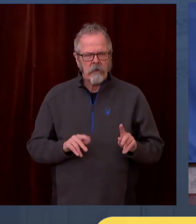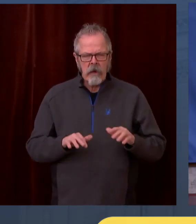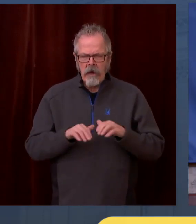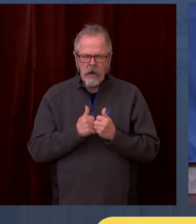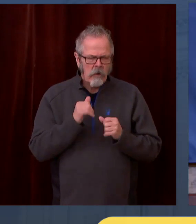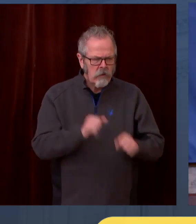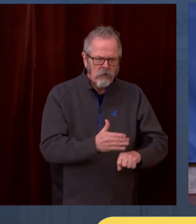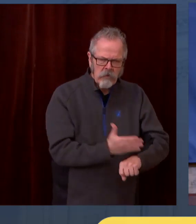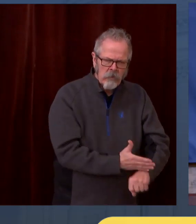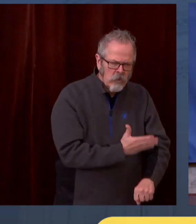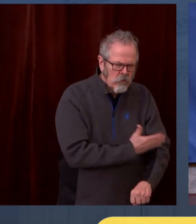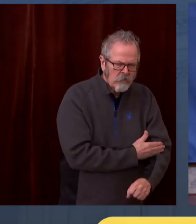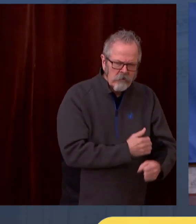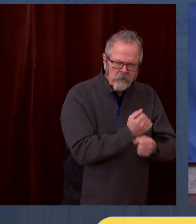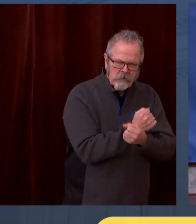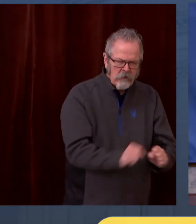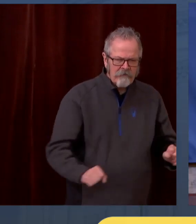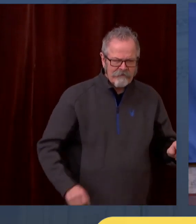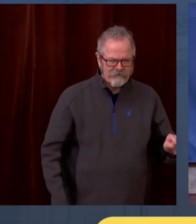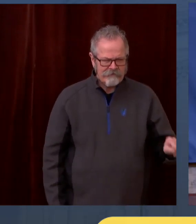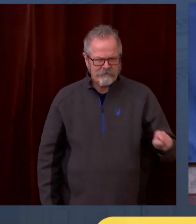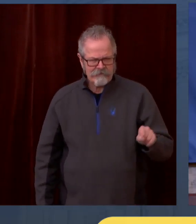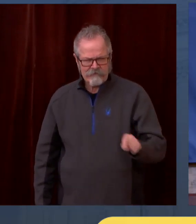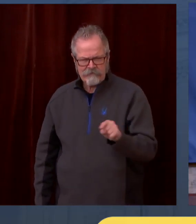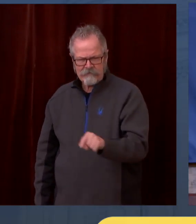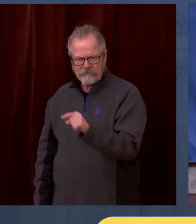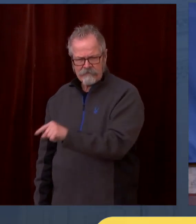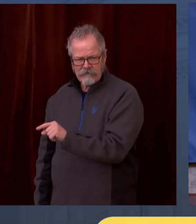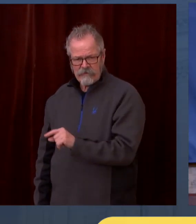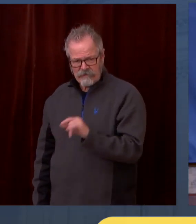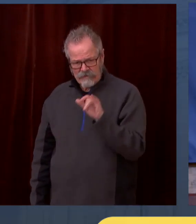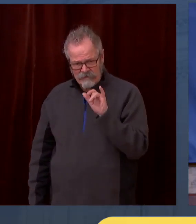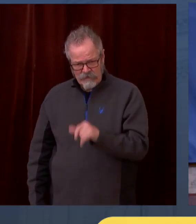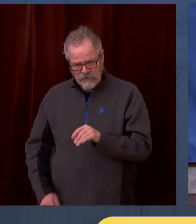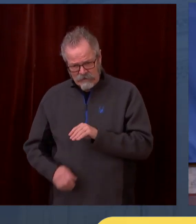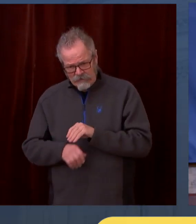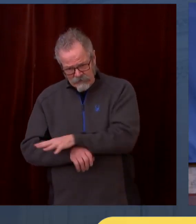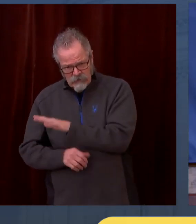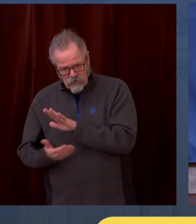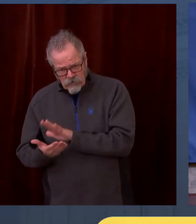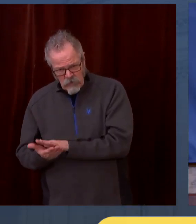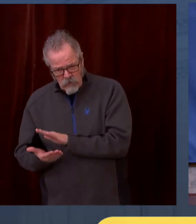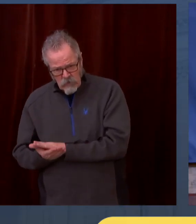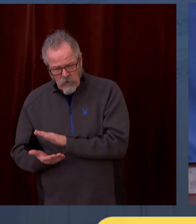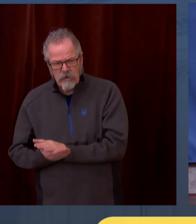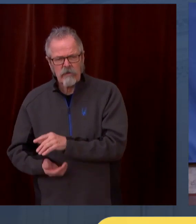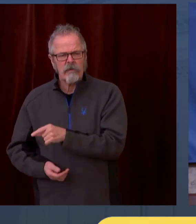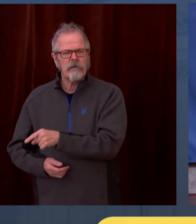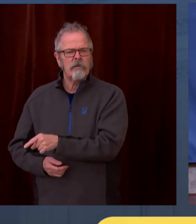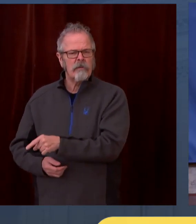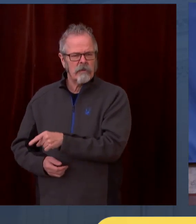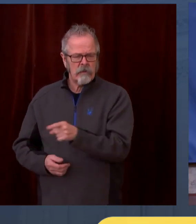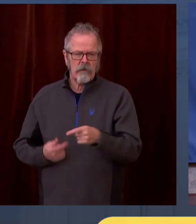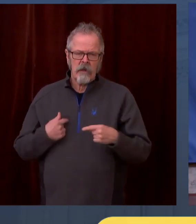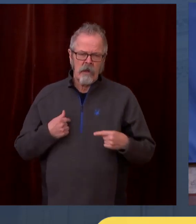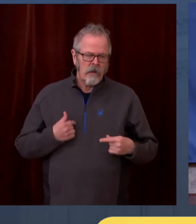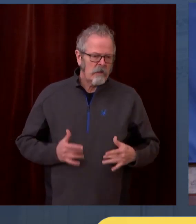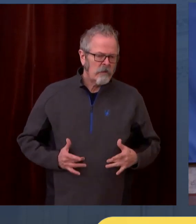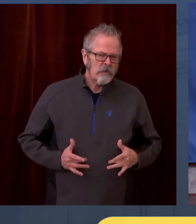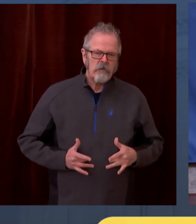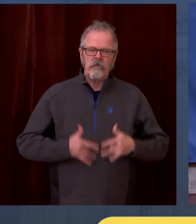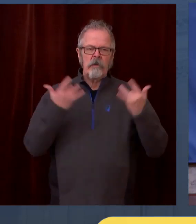possible. We think about the ramifications on our schools. And I'm very pleased that we now have more children having an on-site option.